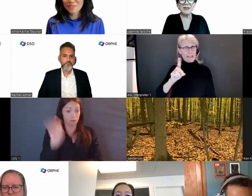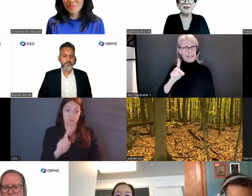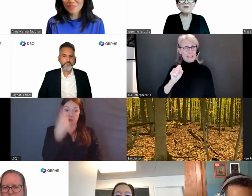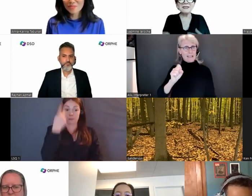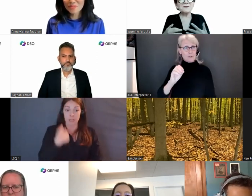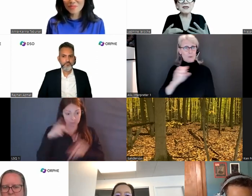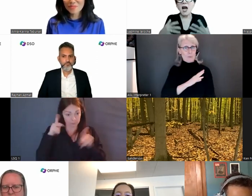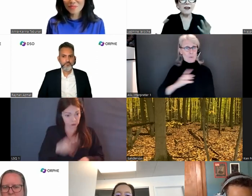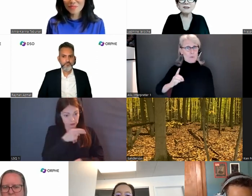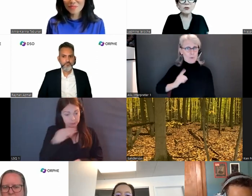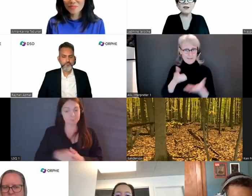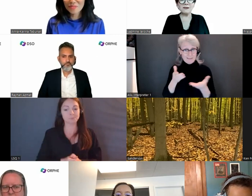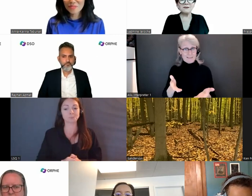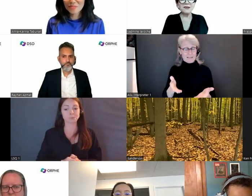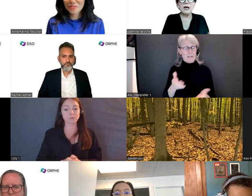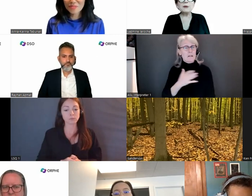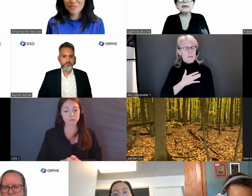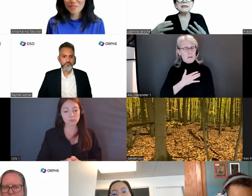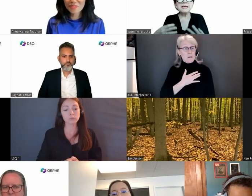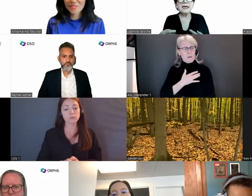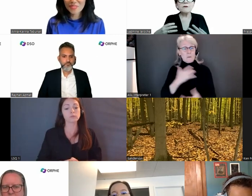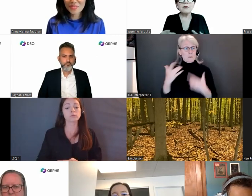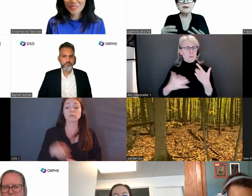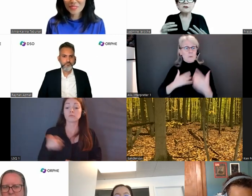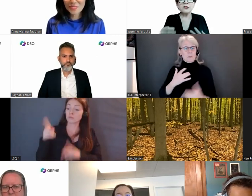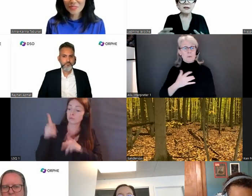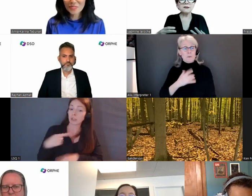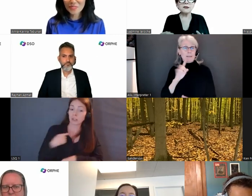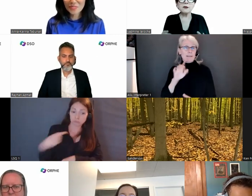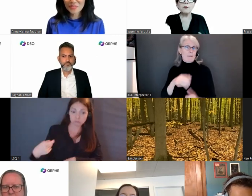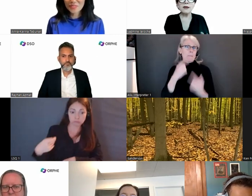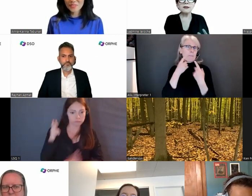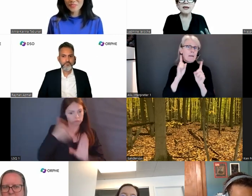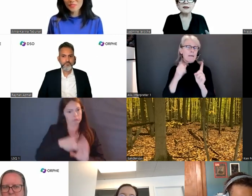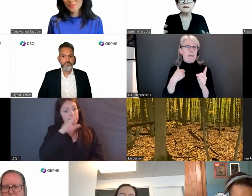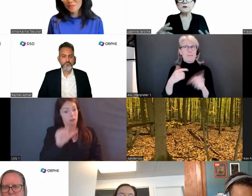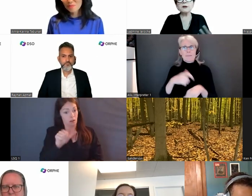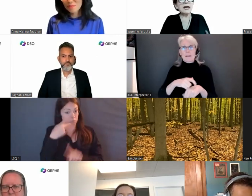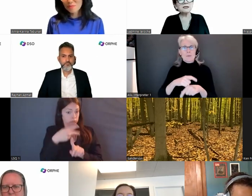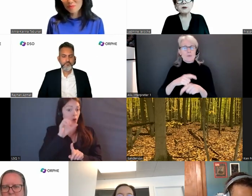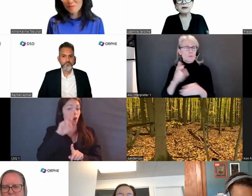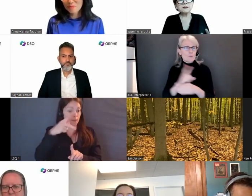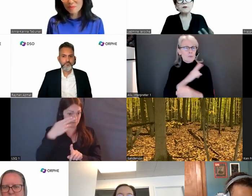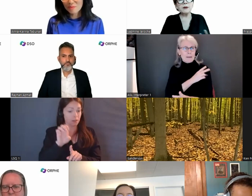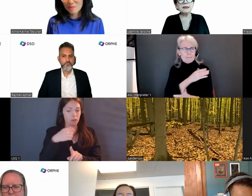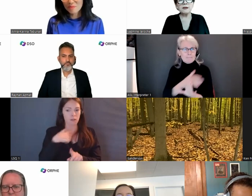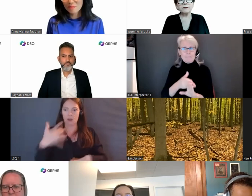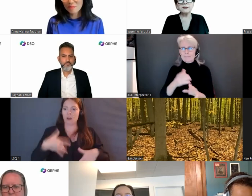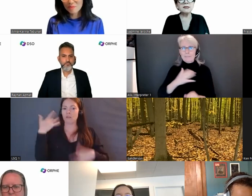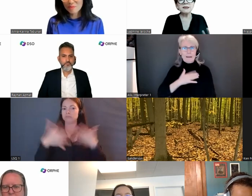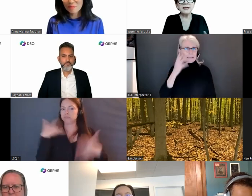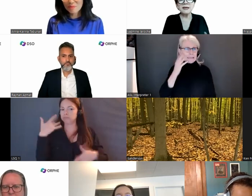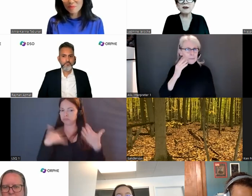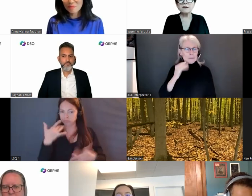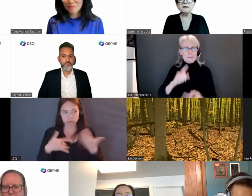screen office, I was thrilled because it gave me the chance to combine different aspects of my life,